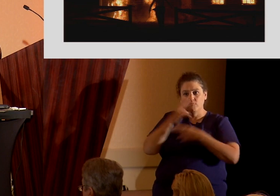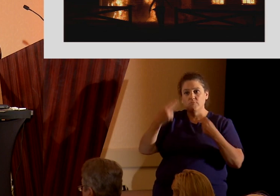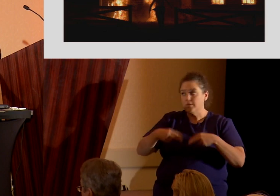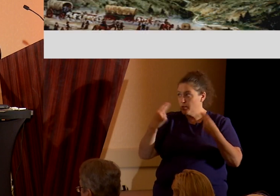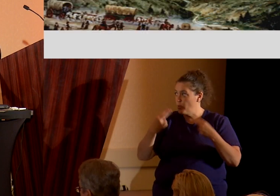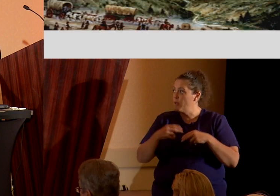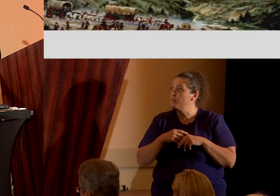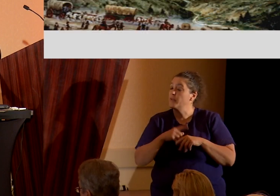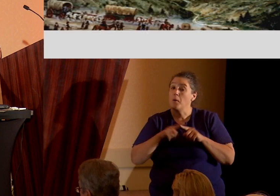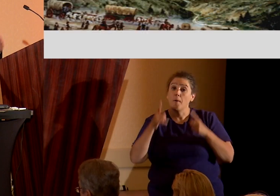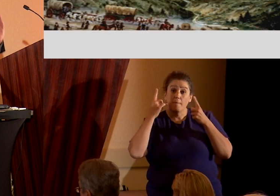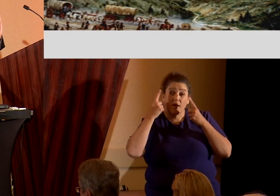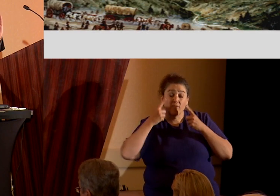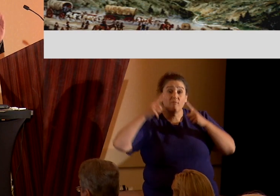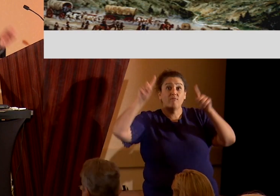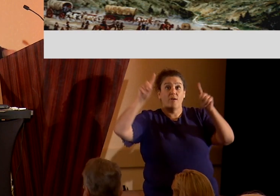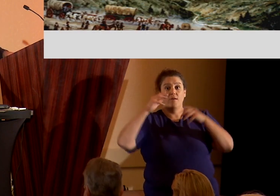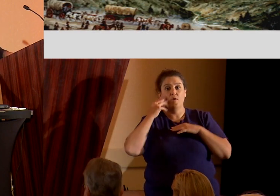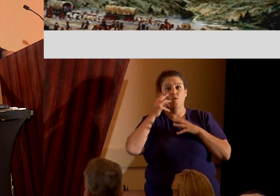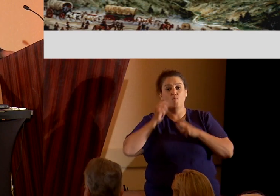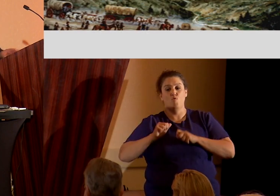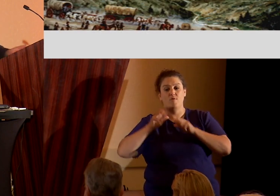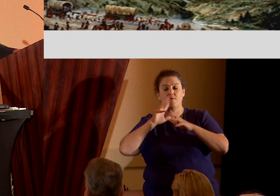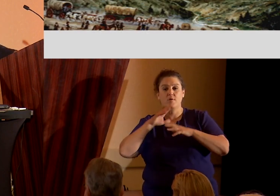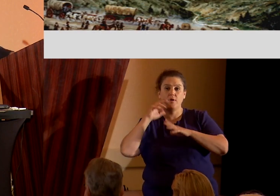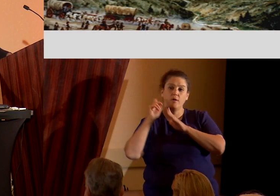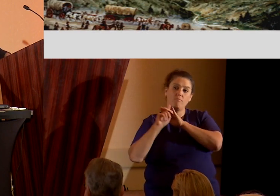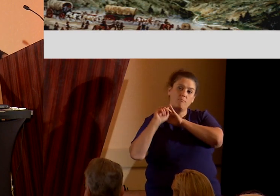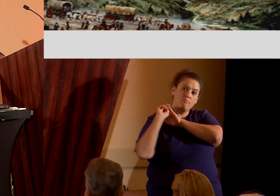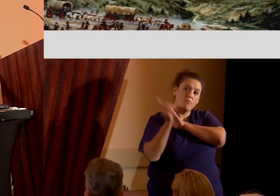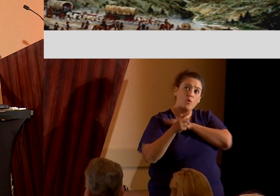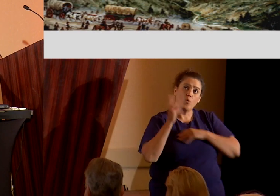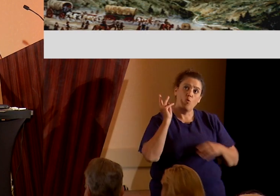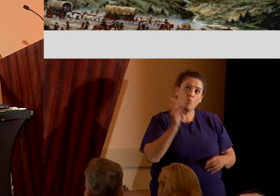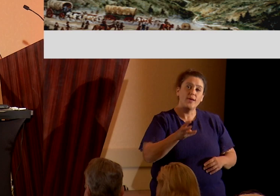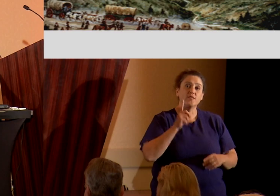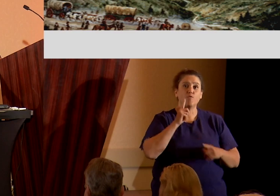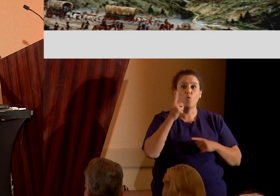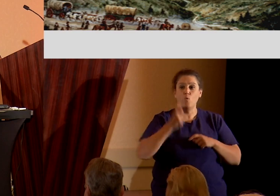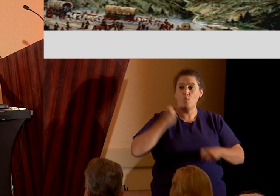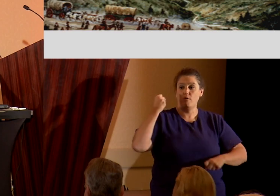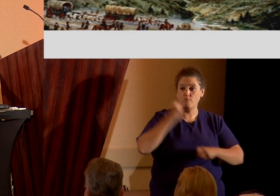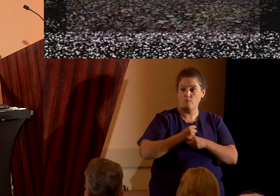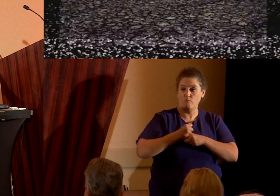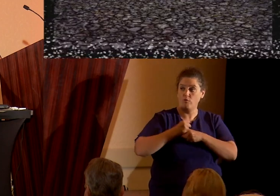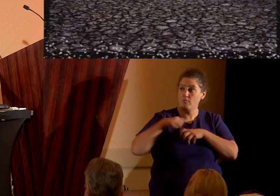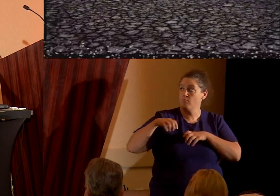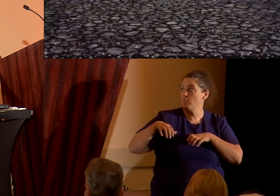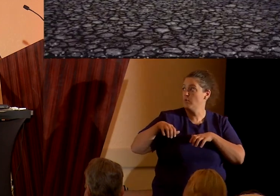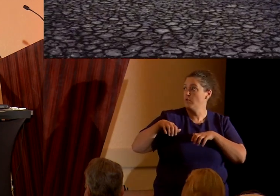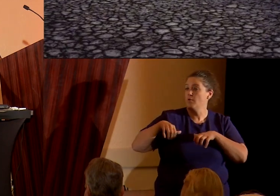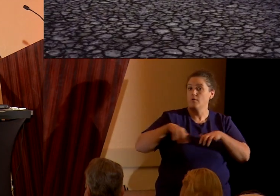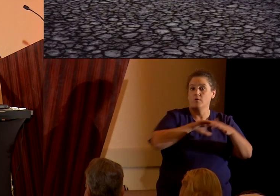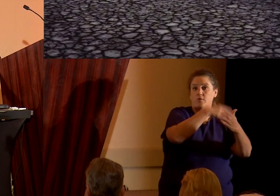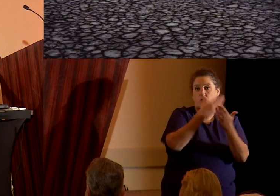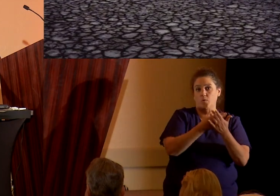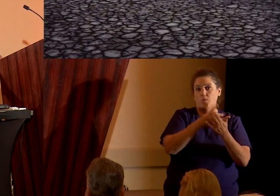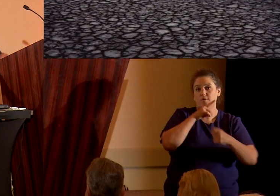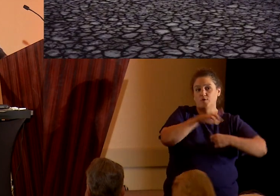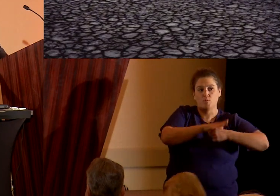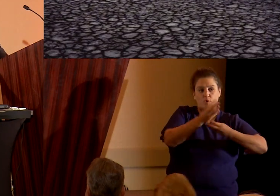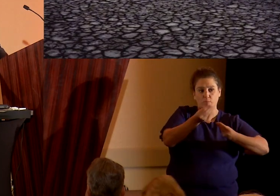But finally, the Mormons gave up and fled westward for over a year until they finally reached the Promised Land.